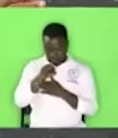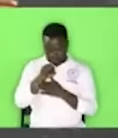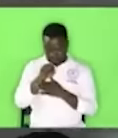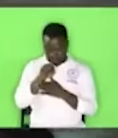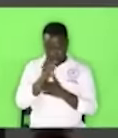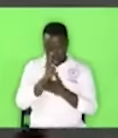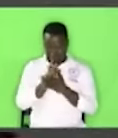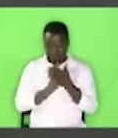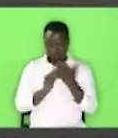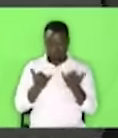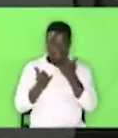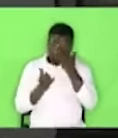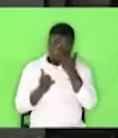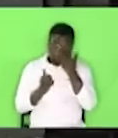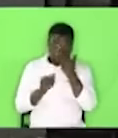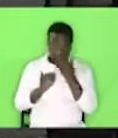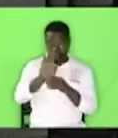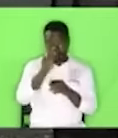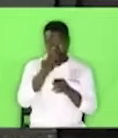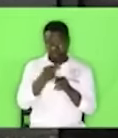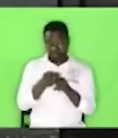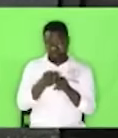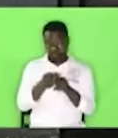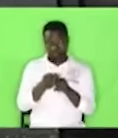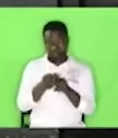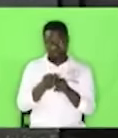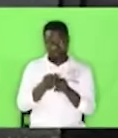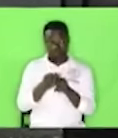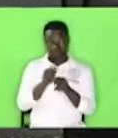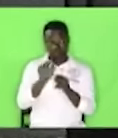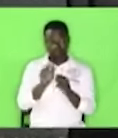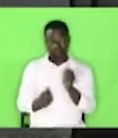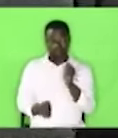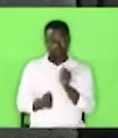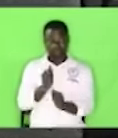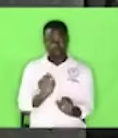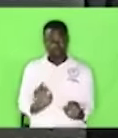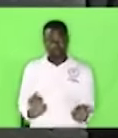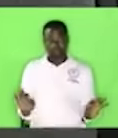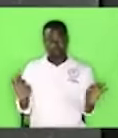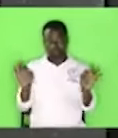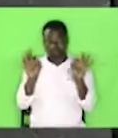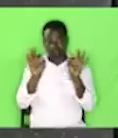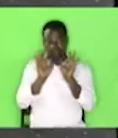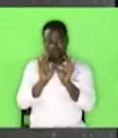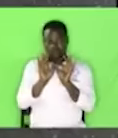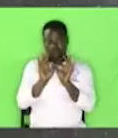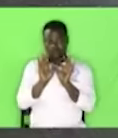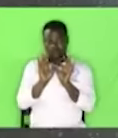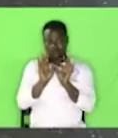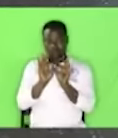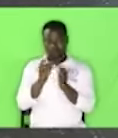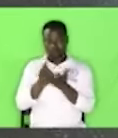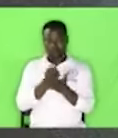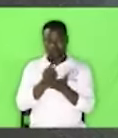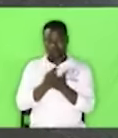Your name is your most important treasure. Not your titles.